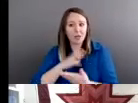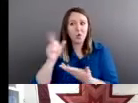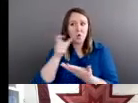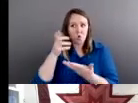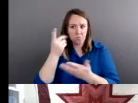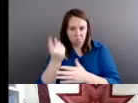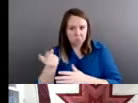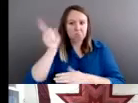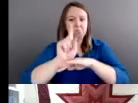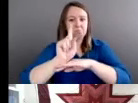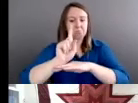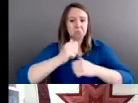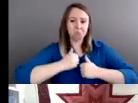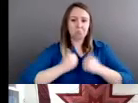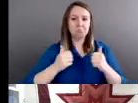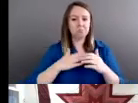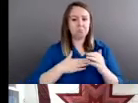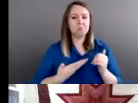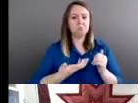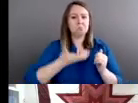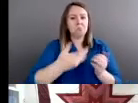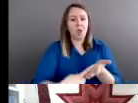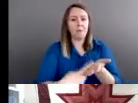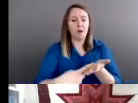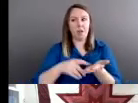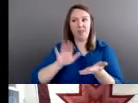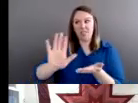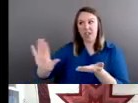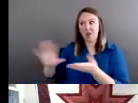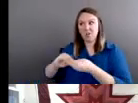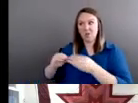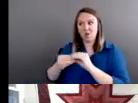in the history of our movement to end violence.